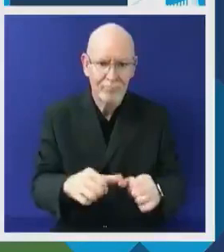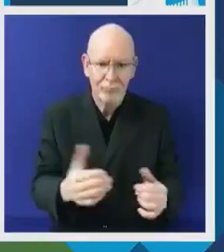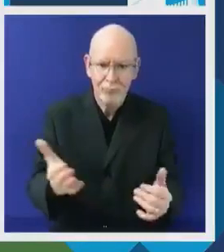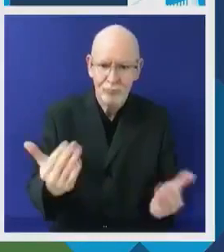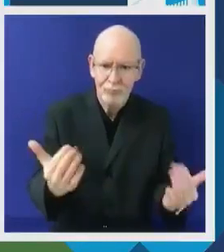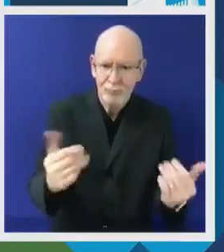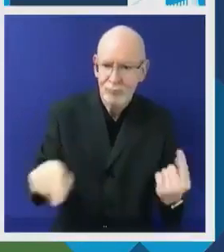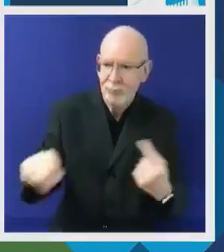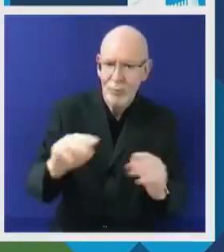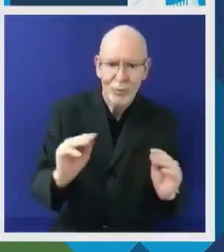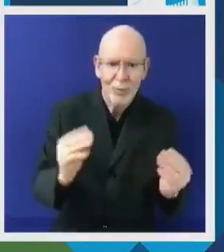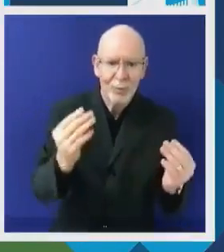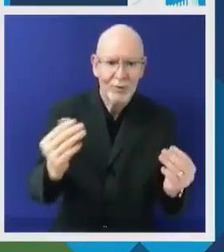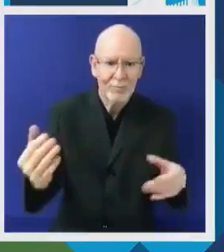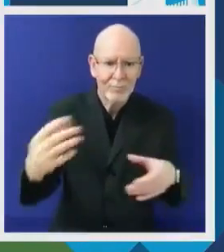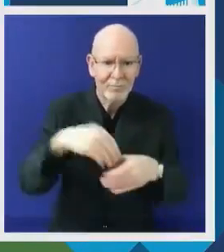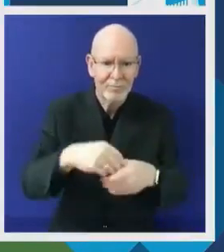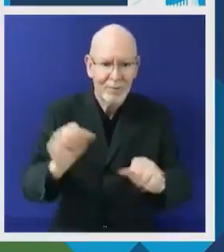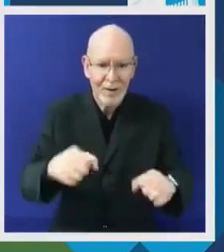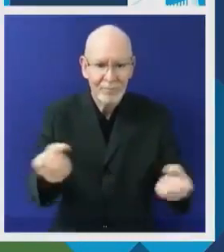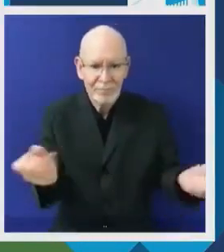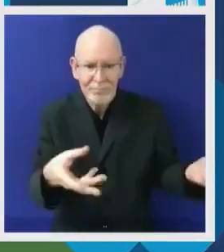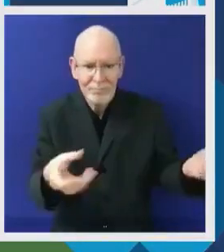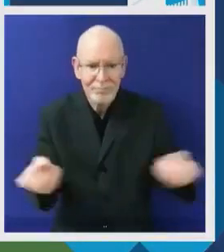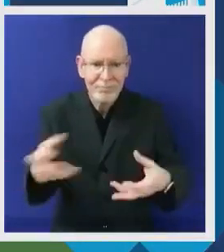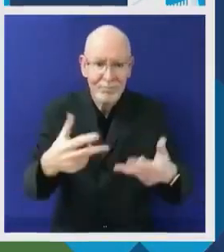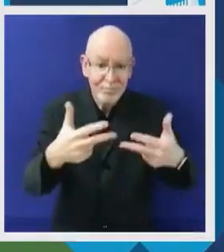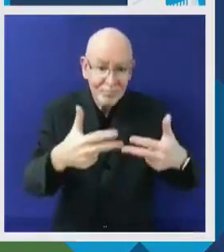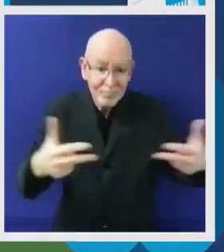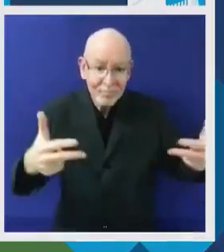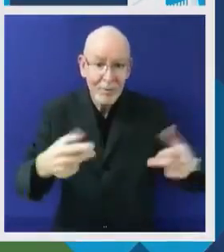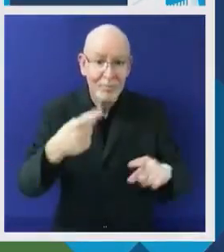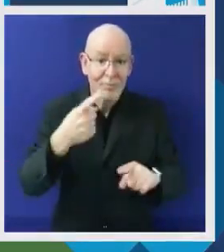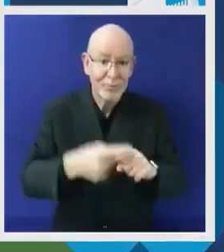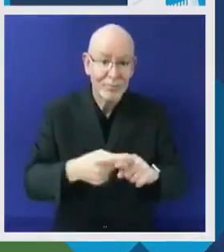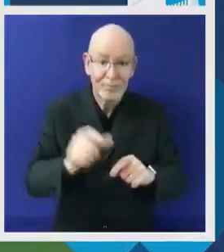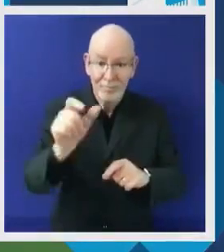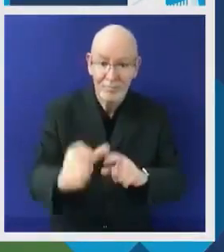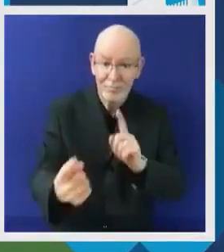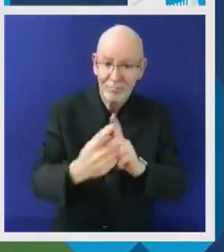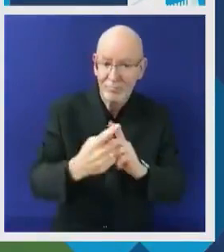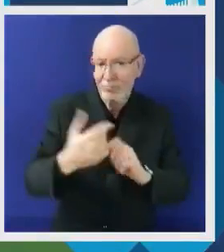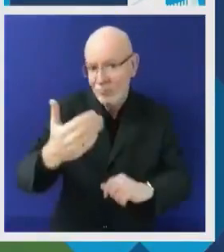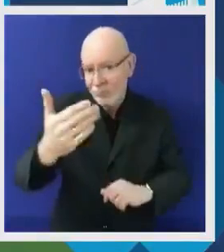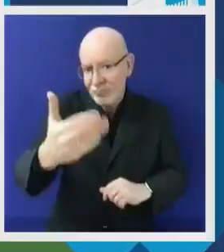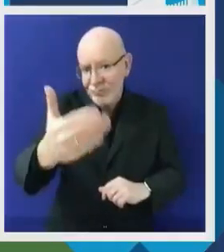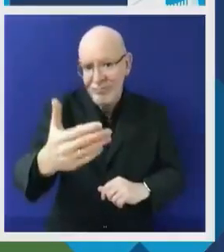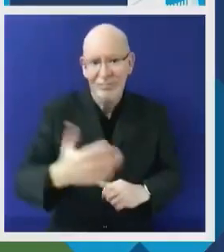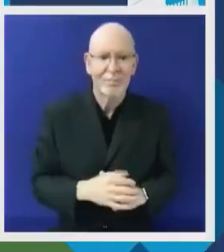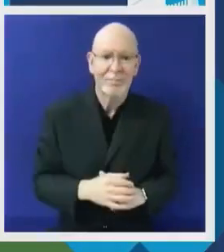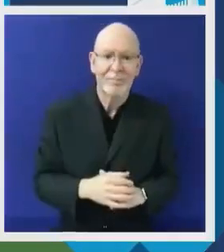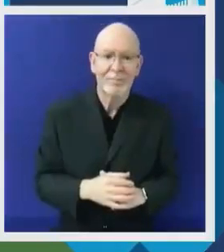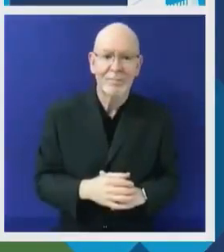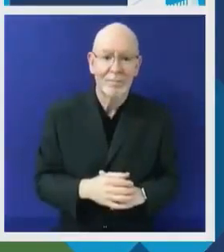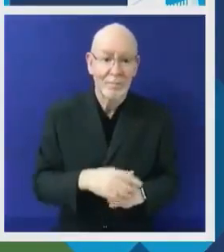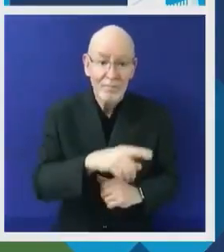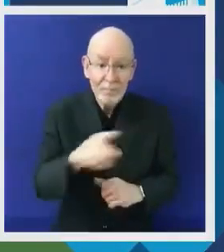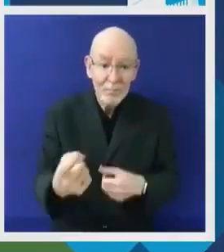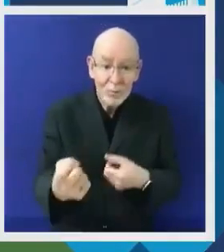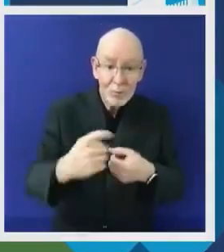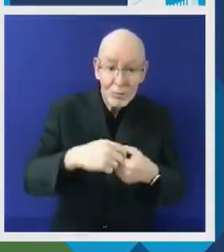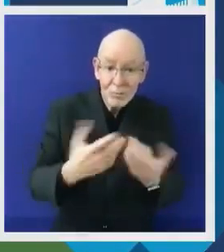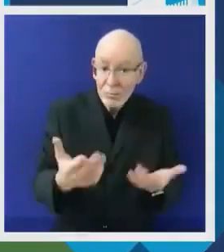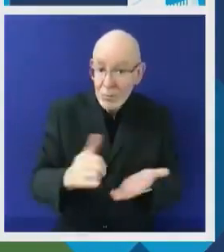to celebrate young people's resilience, drive, creativity and leadership in building a more sustainable,